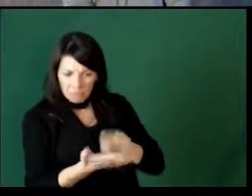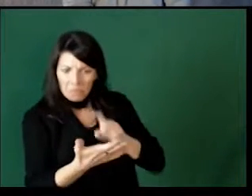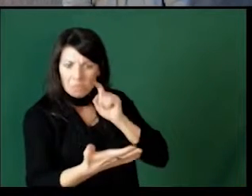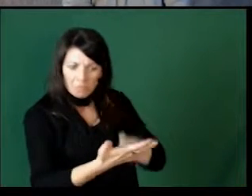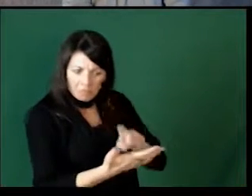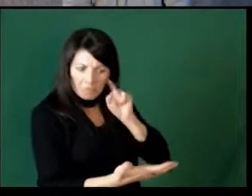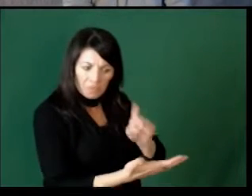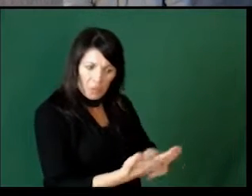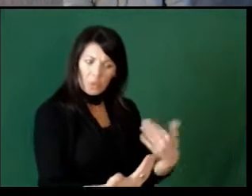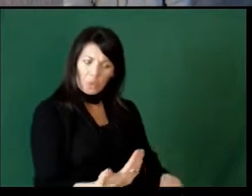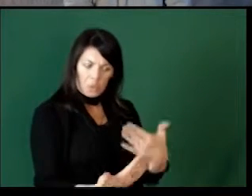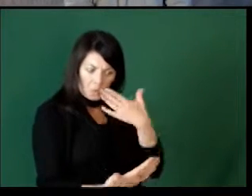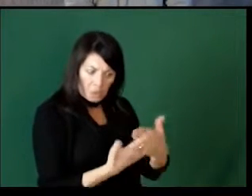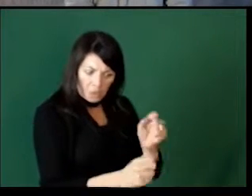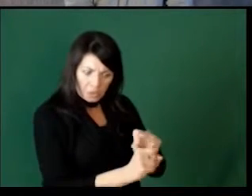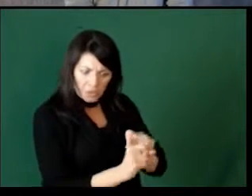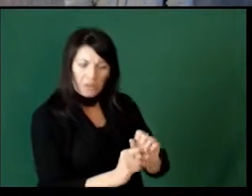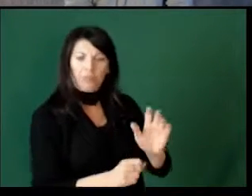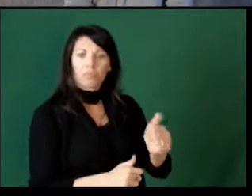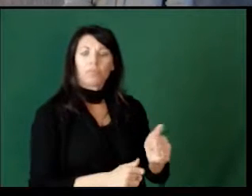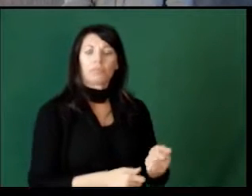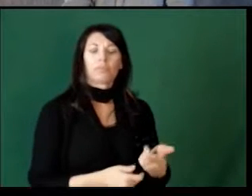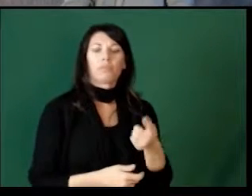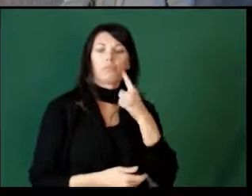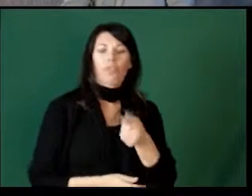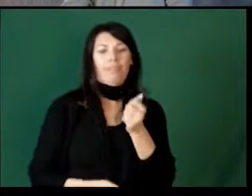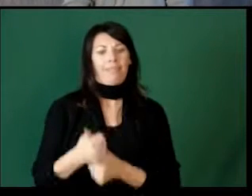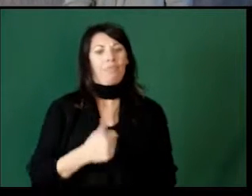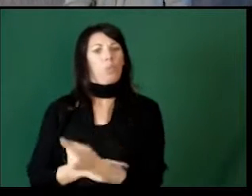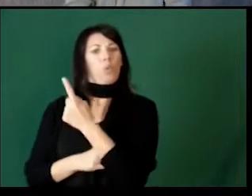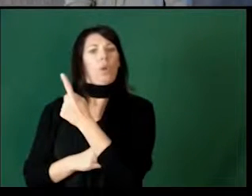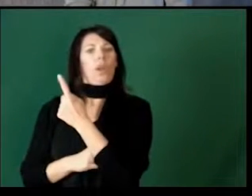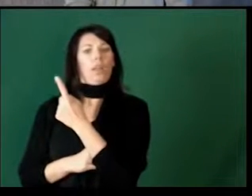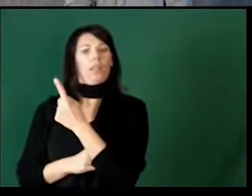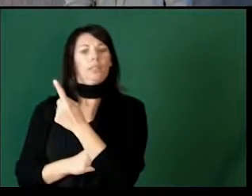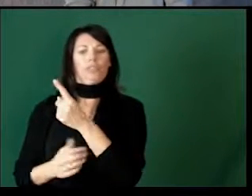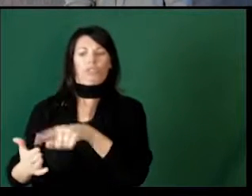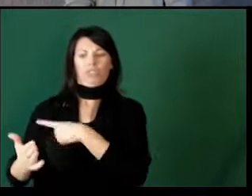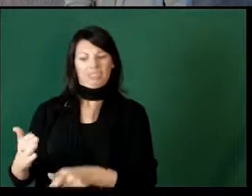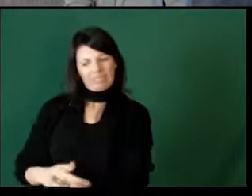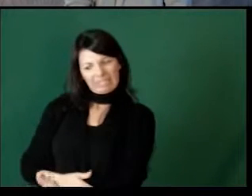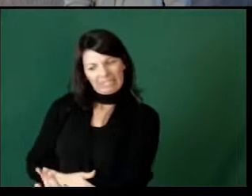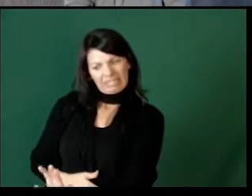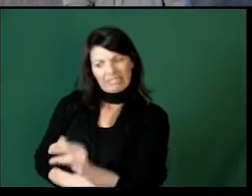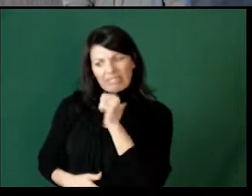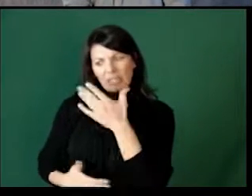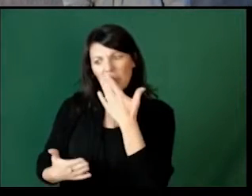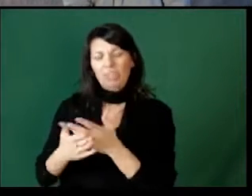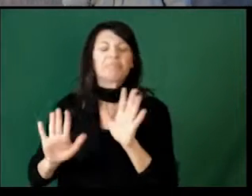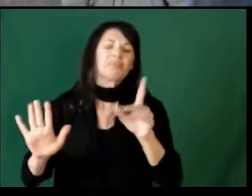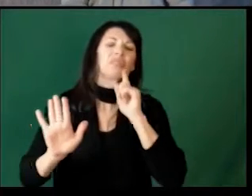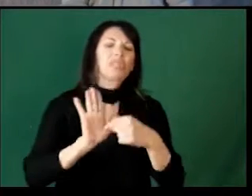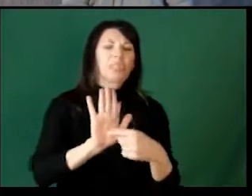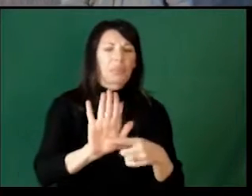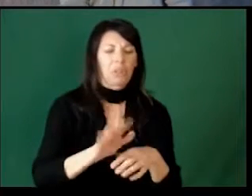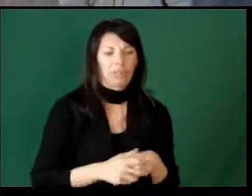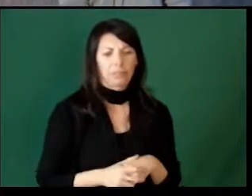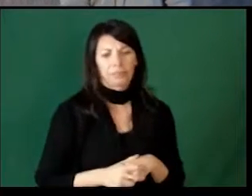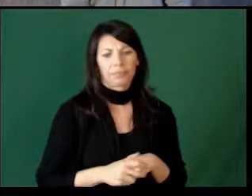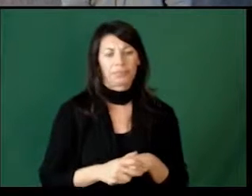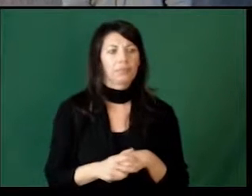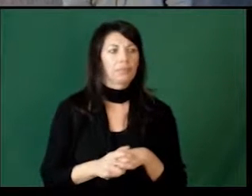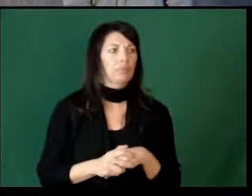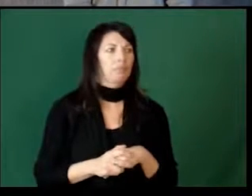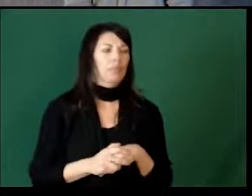five times more than one to every one correction. So for